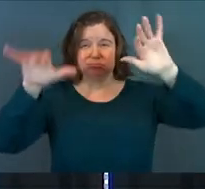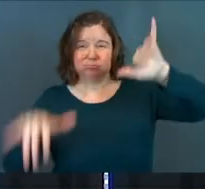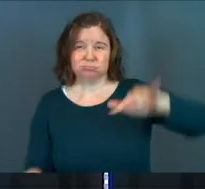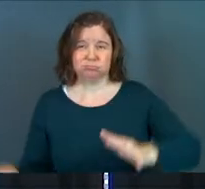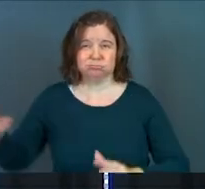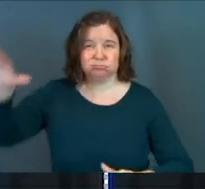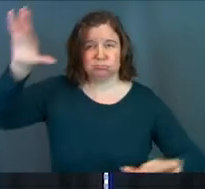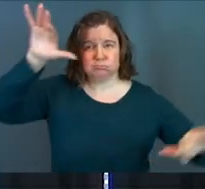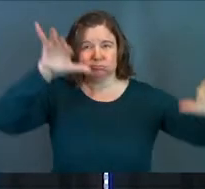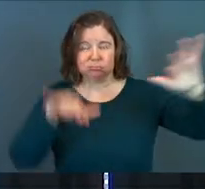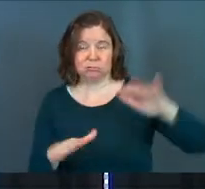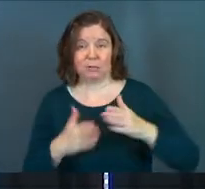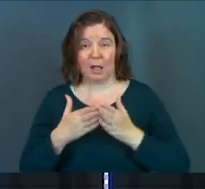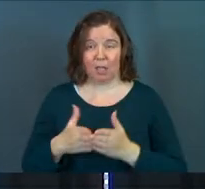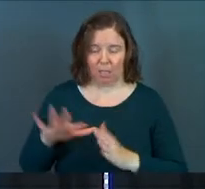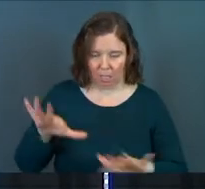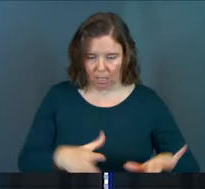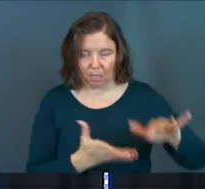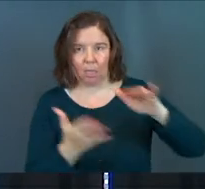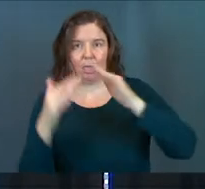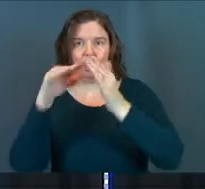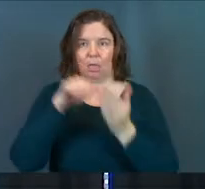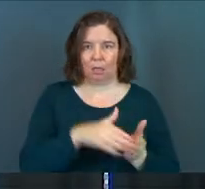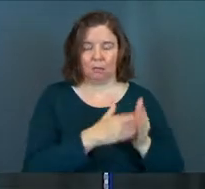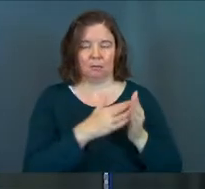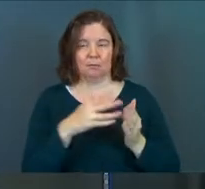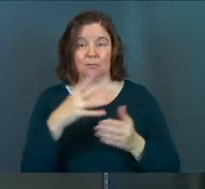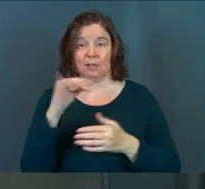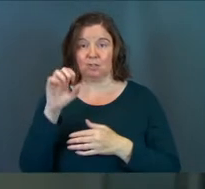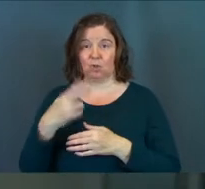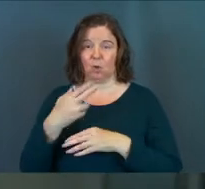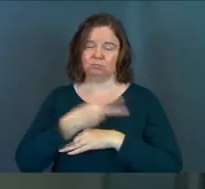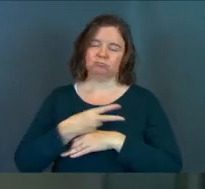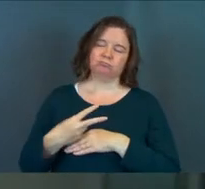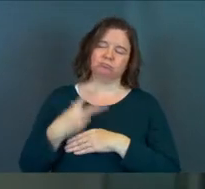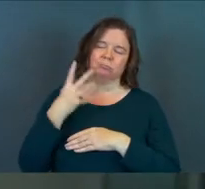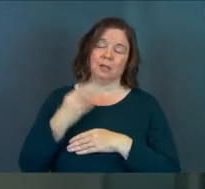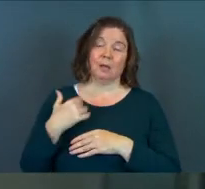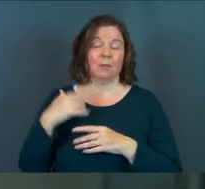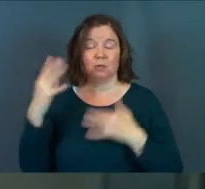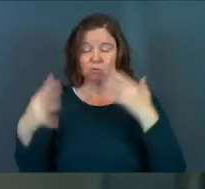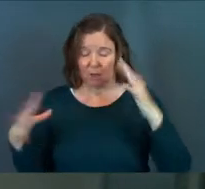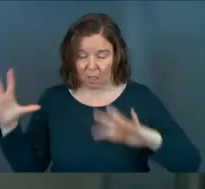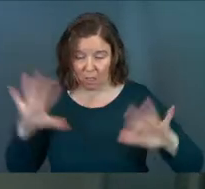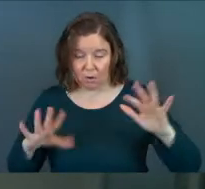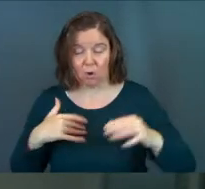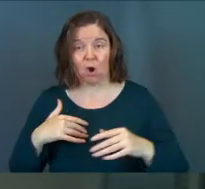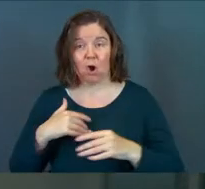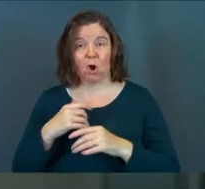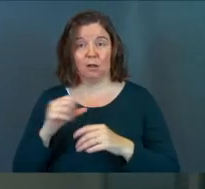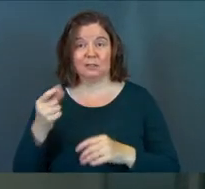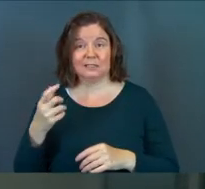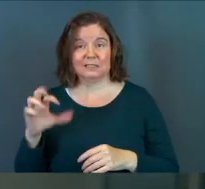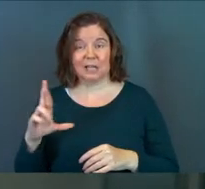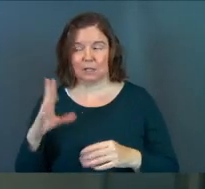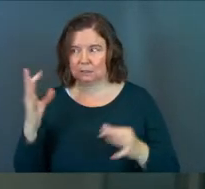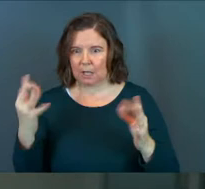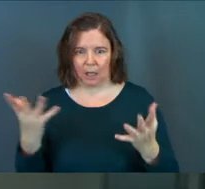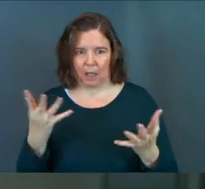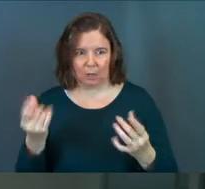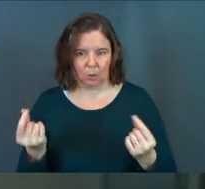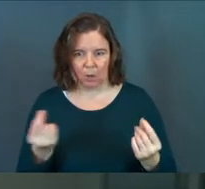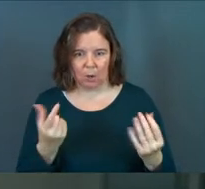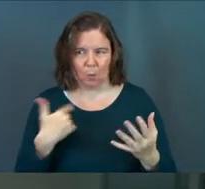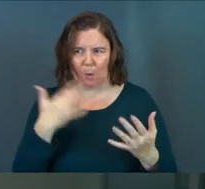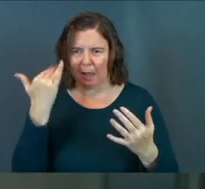to happen and the sailors are freaking out and Jonah's laying downstairs like, yep, you know. And it's going crazy and all the sailors kind of come to a conclusion like figuring out, okay,